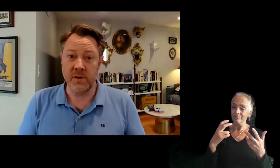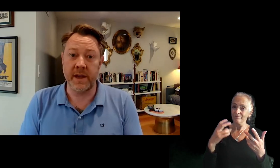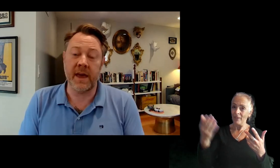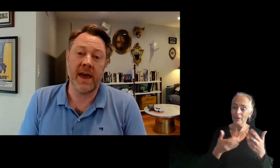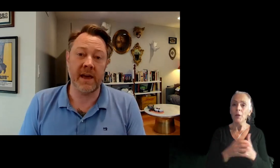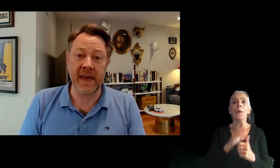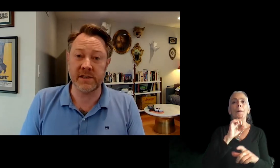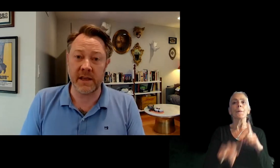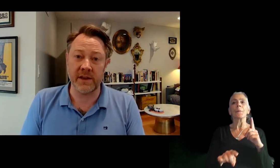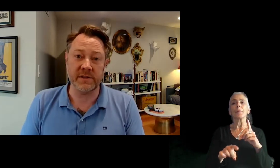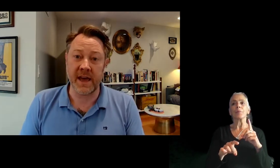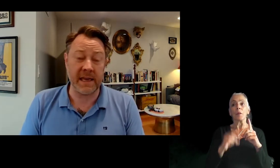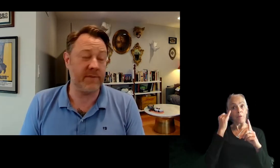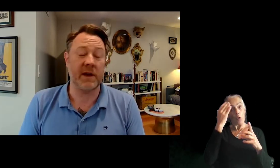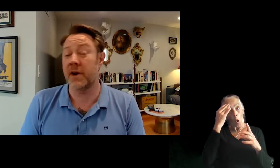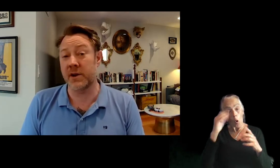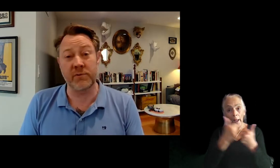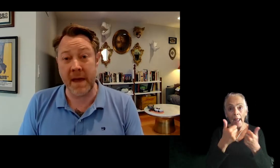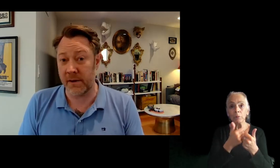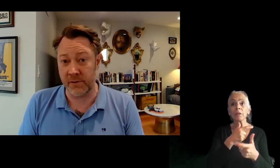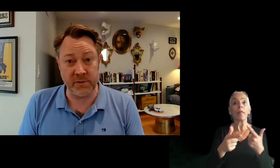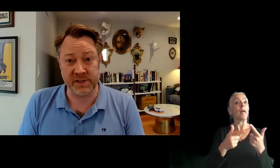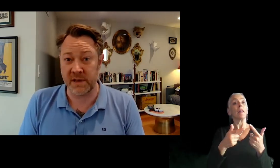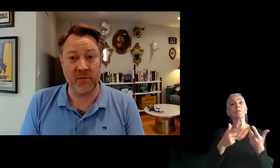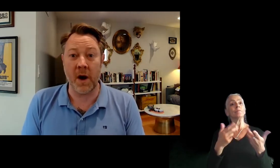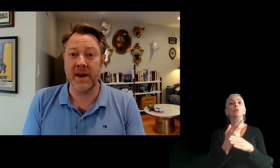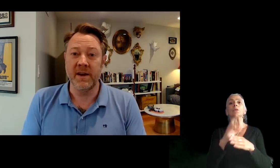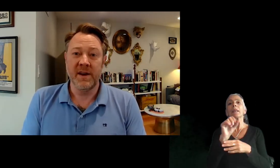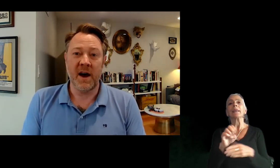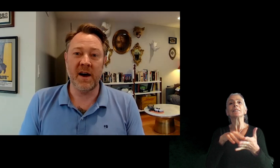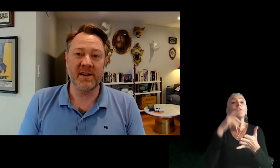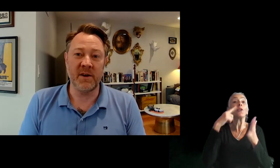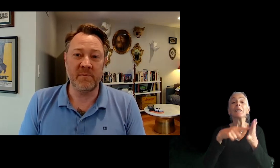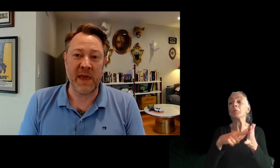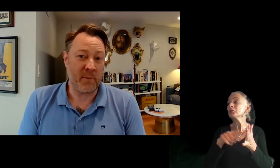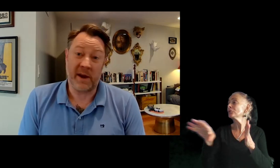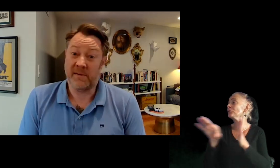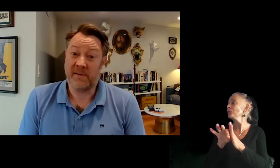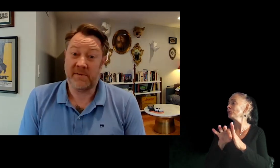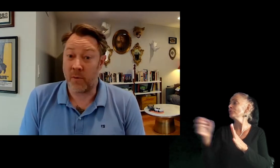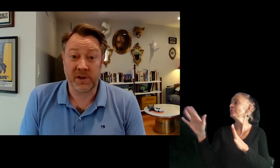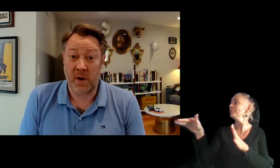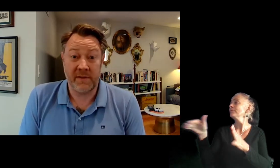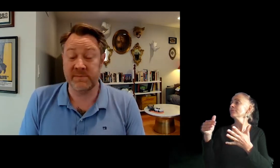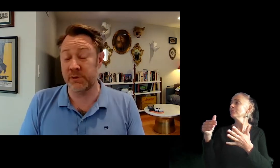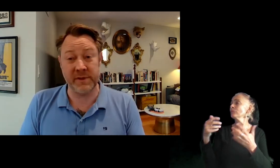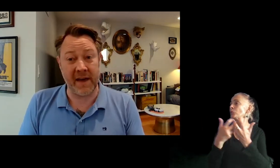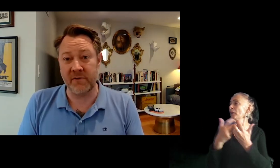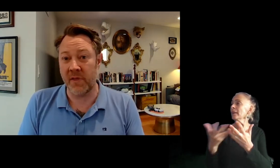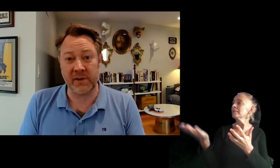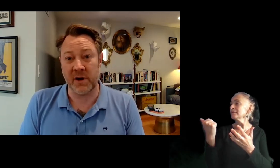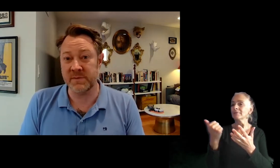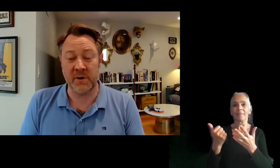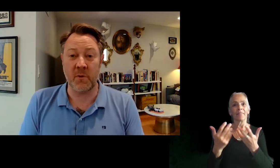doing a case study, like you were saying, even like running your roommate through just so can have one uh, you know, data point that that works well. I've seen people